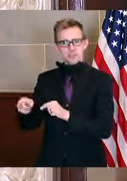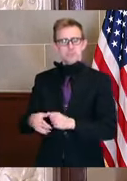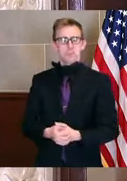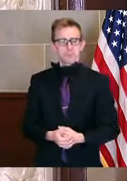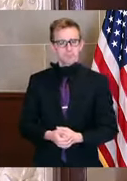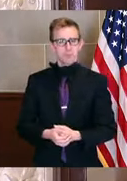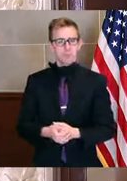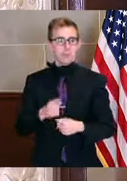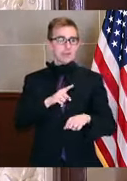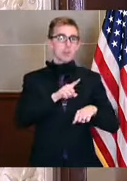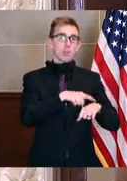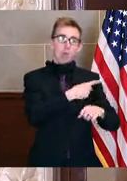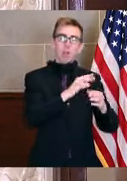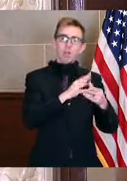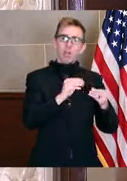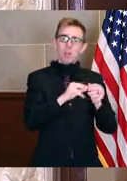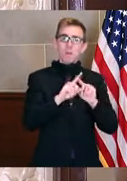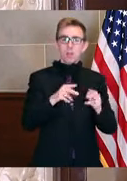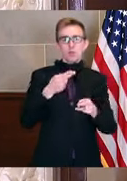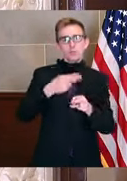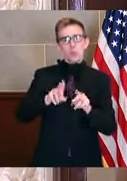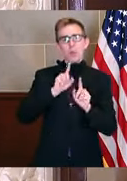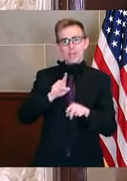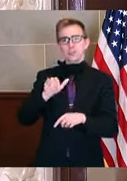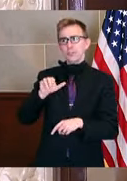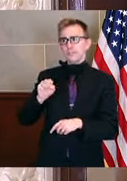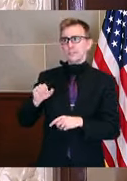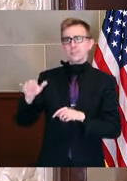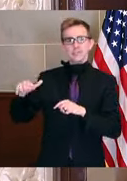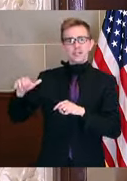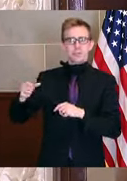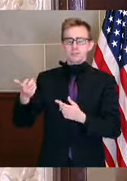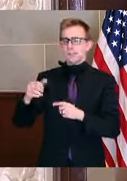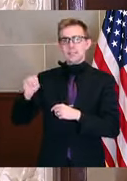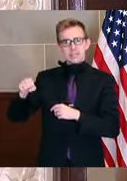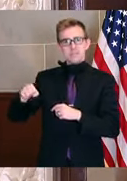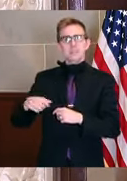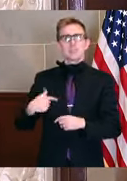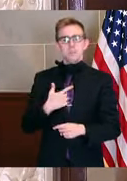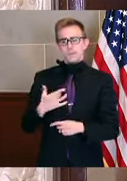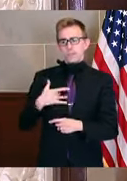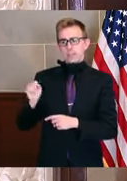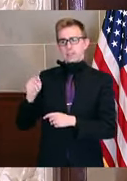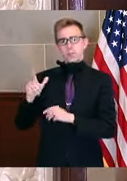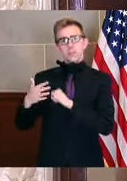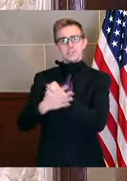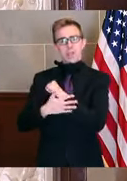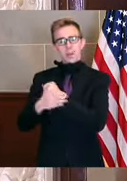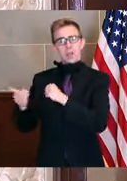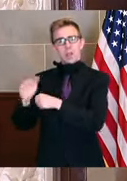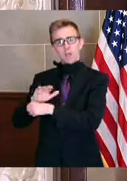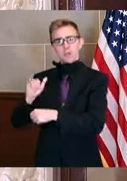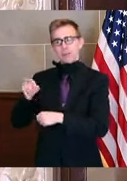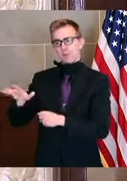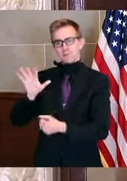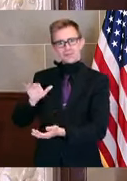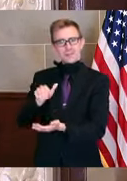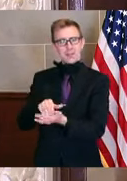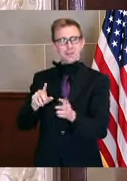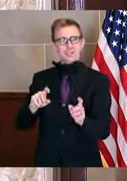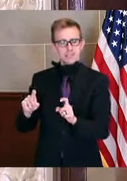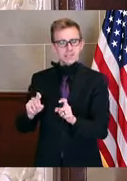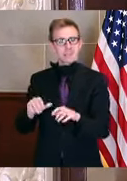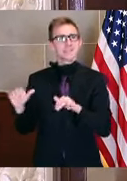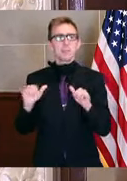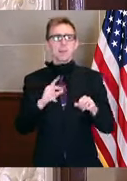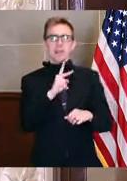your question. But the short answer is yes, we will. We feel like St. Louis County is covered by Spring and her 5000 test, just like we